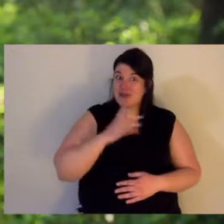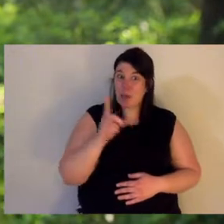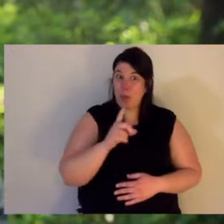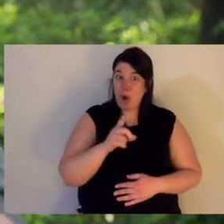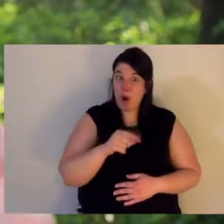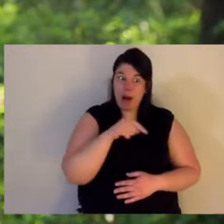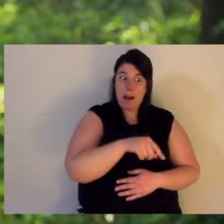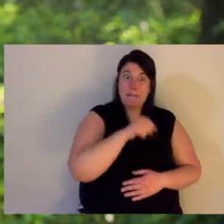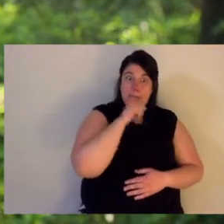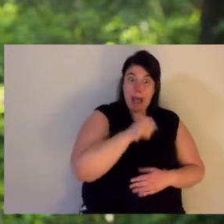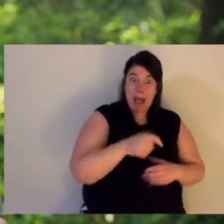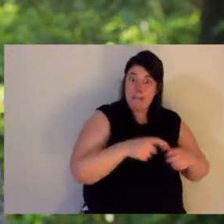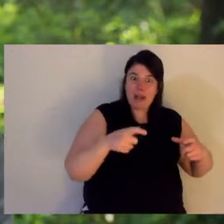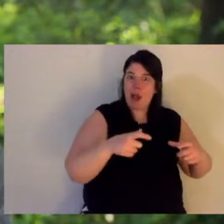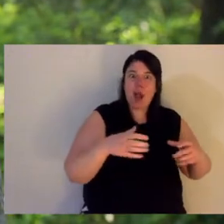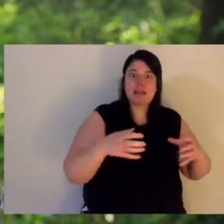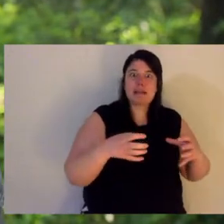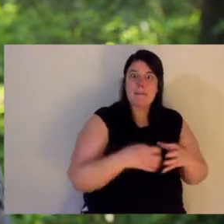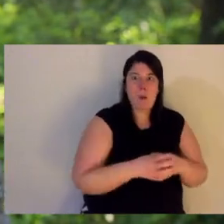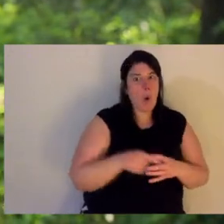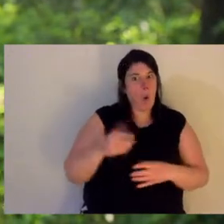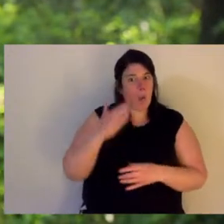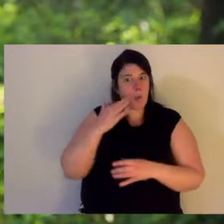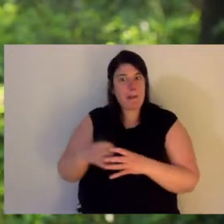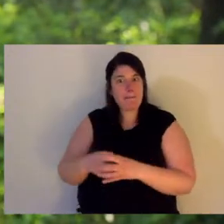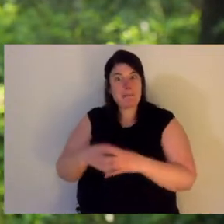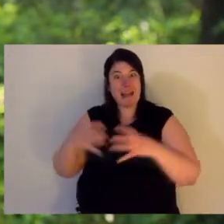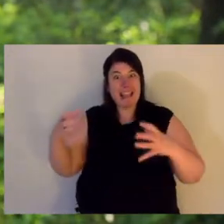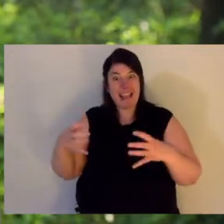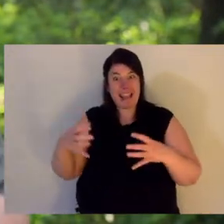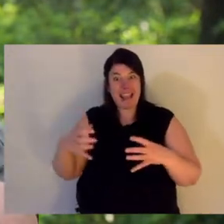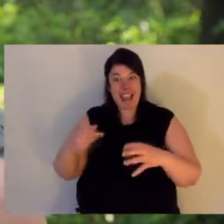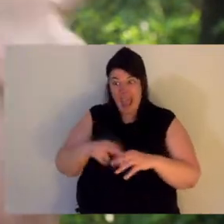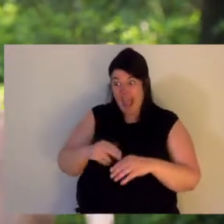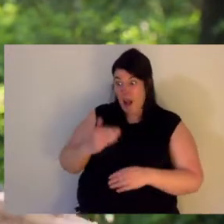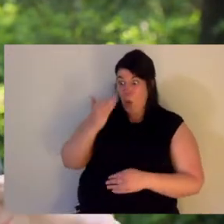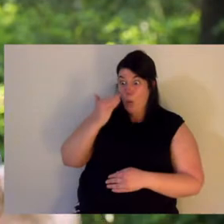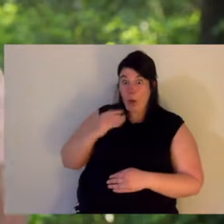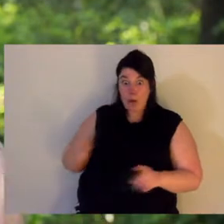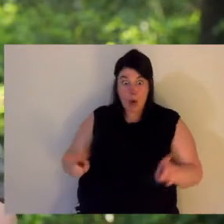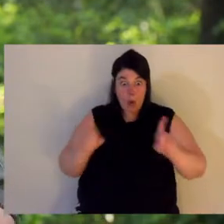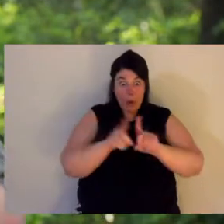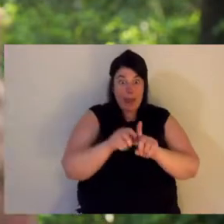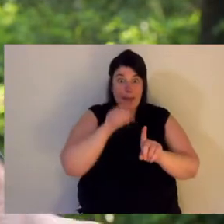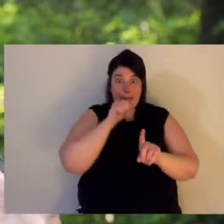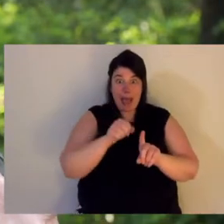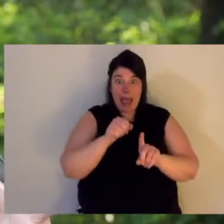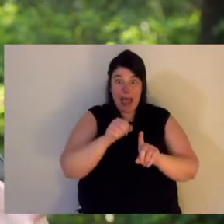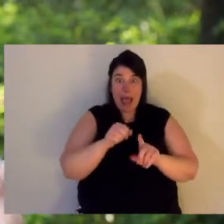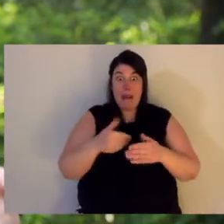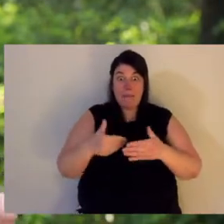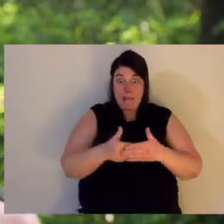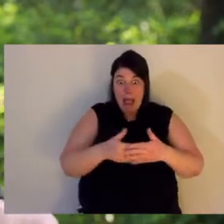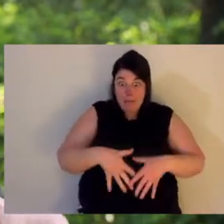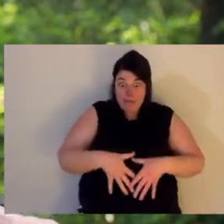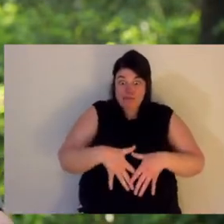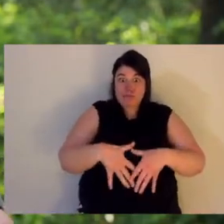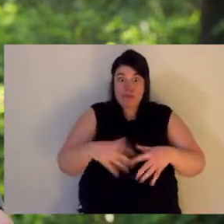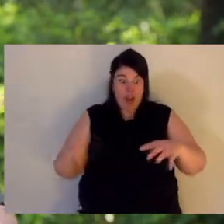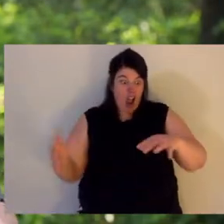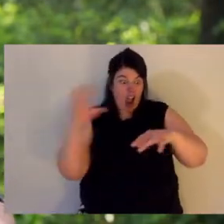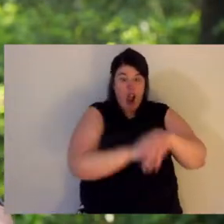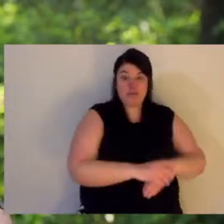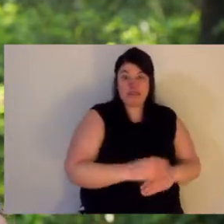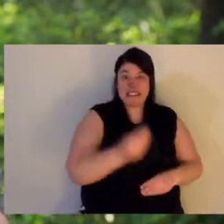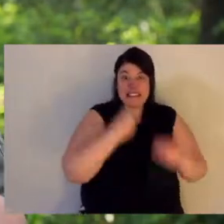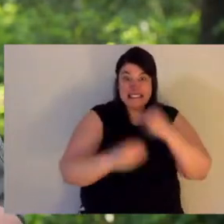And after they mate, the female eats the male. Otherwise, they look really similar. They've got those long legs